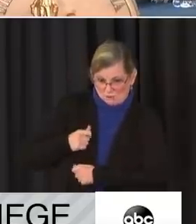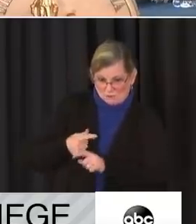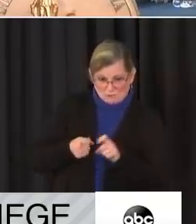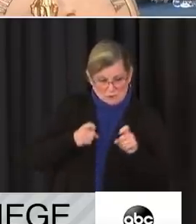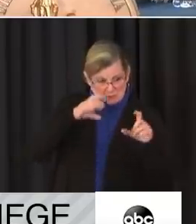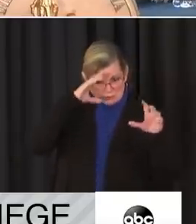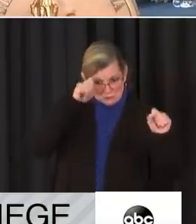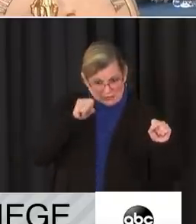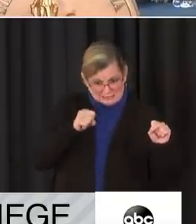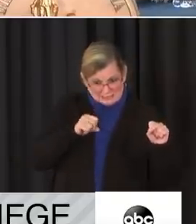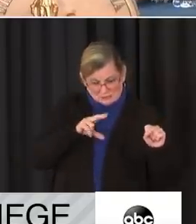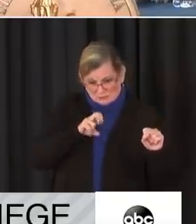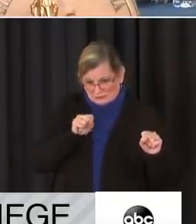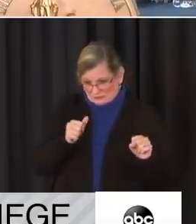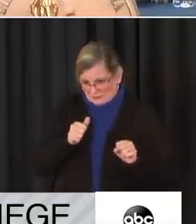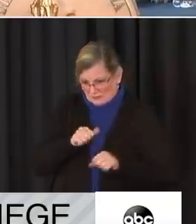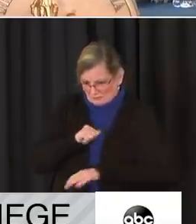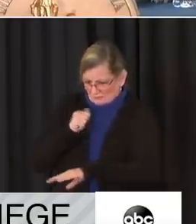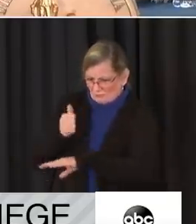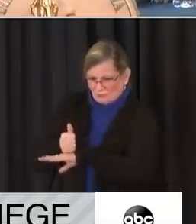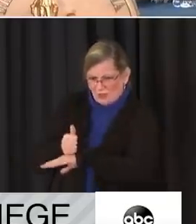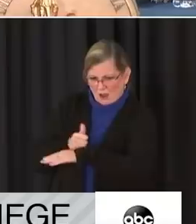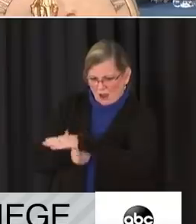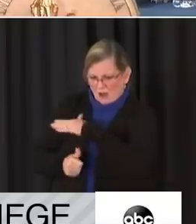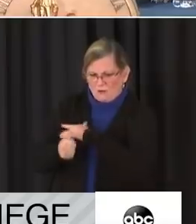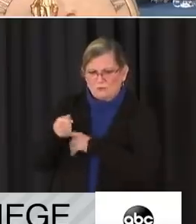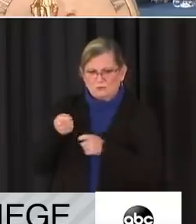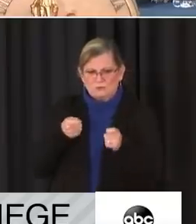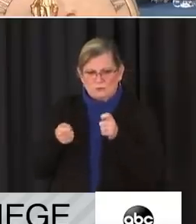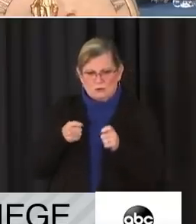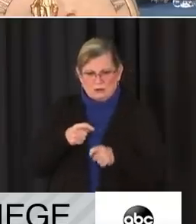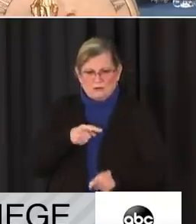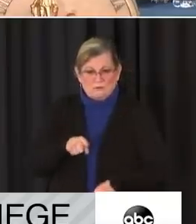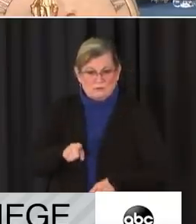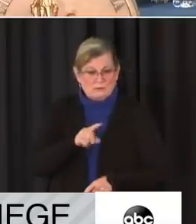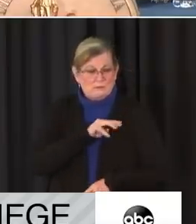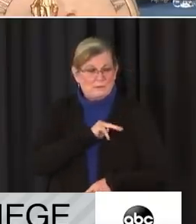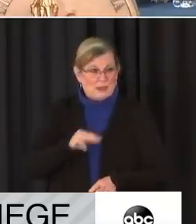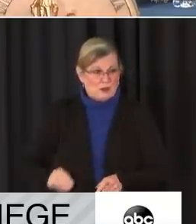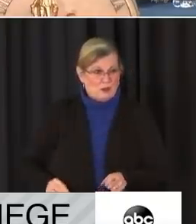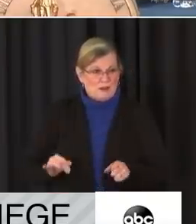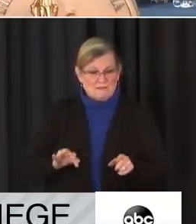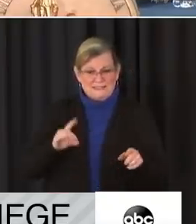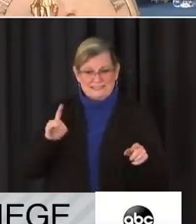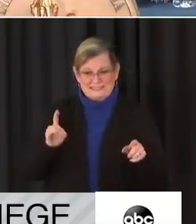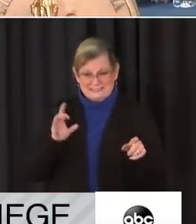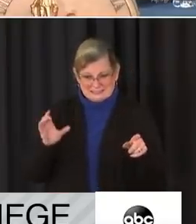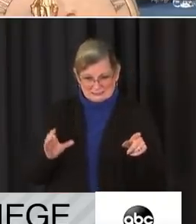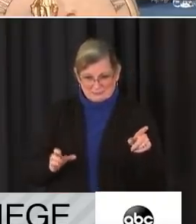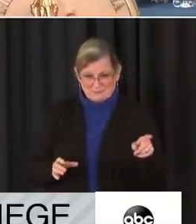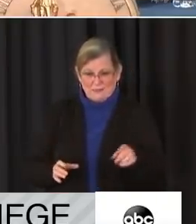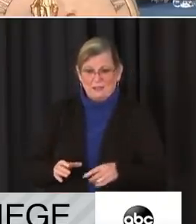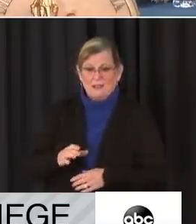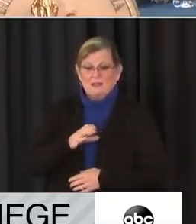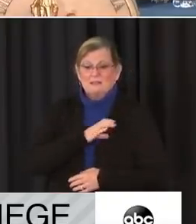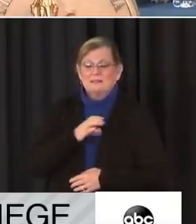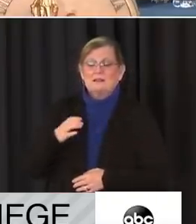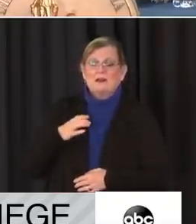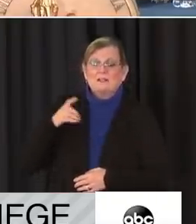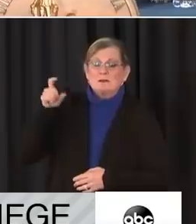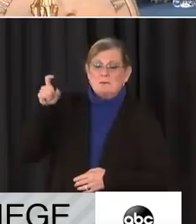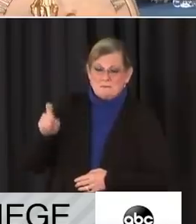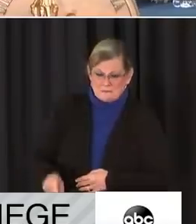States and put it squarely under the command and control of the mayor of the District of Columbia. The Congress must